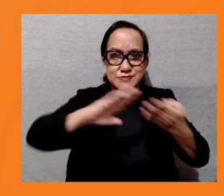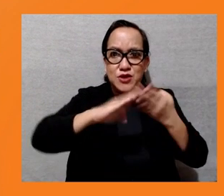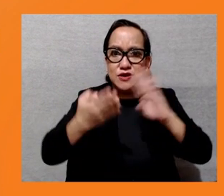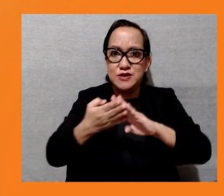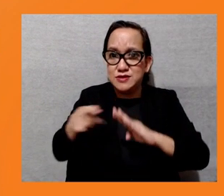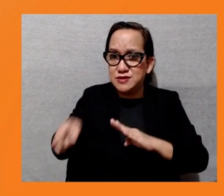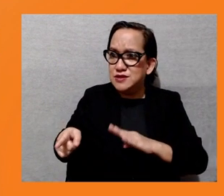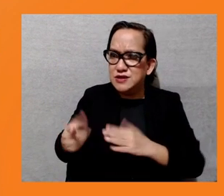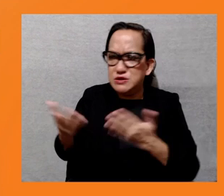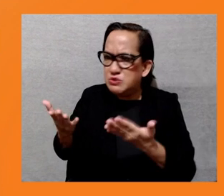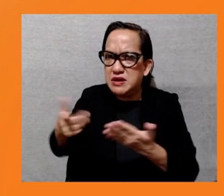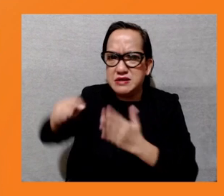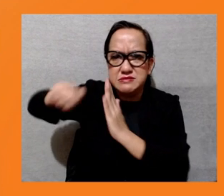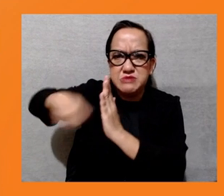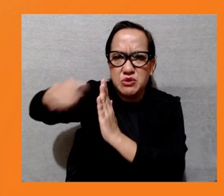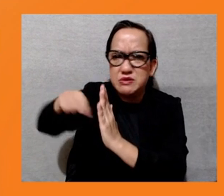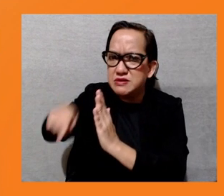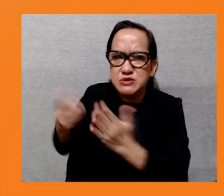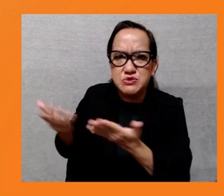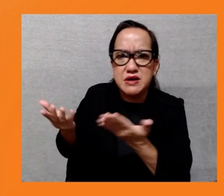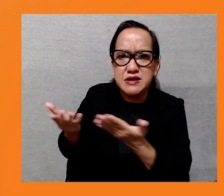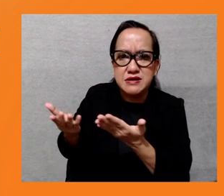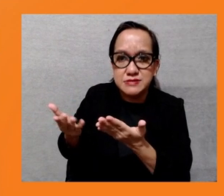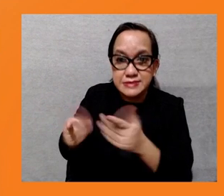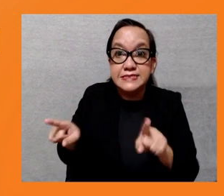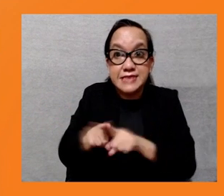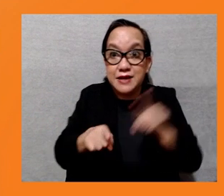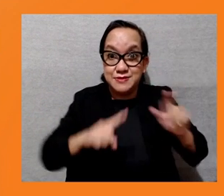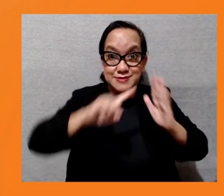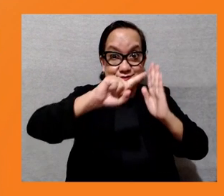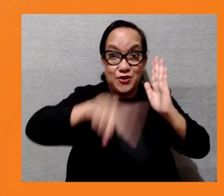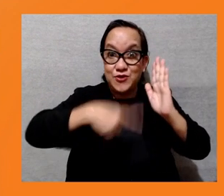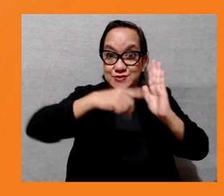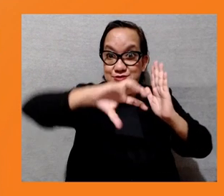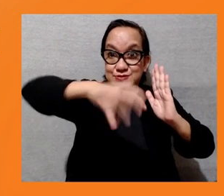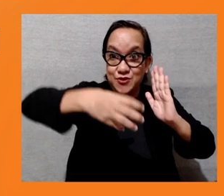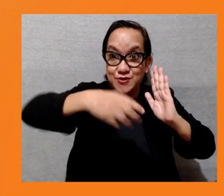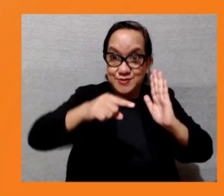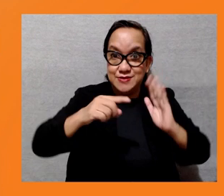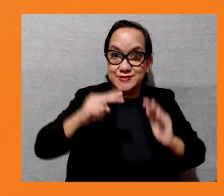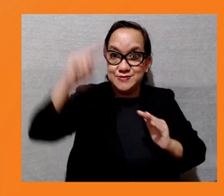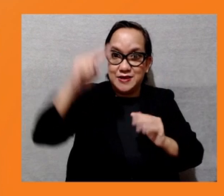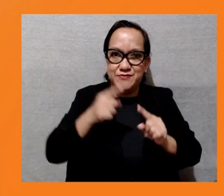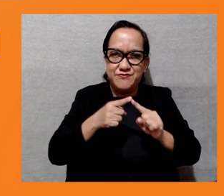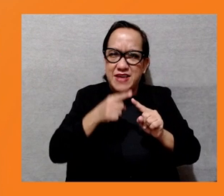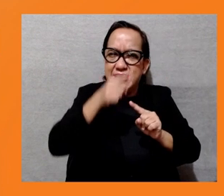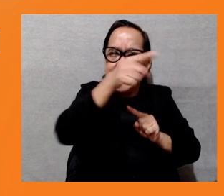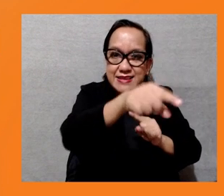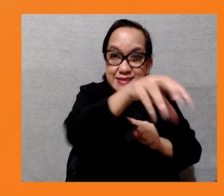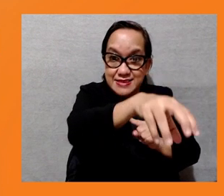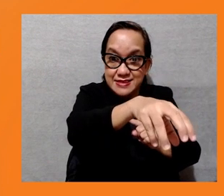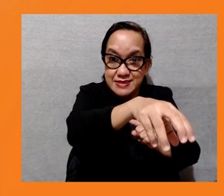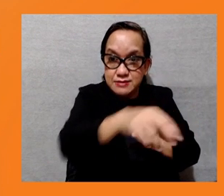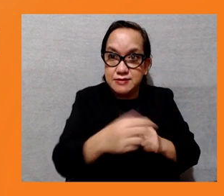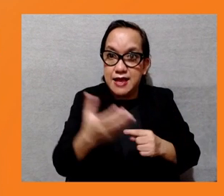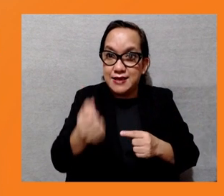early case in Sri Lanka's Northern Province Sustainable Fisheries Development Project. Similarly, this